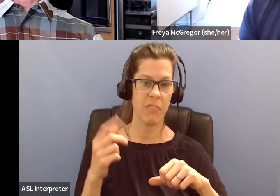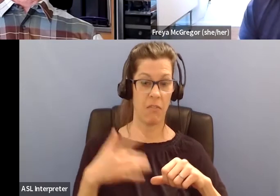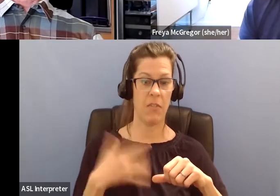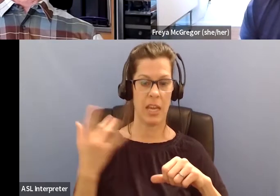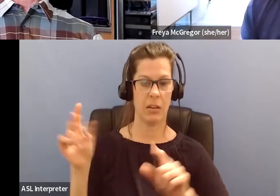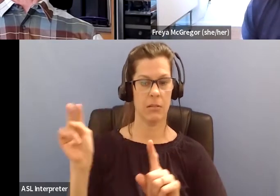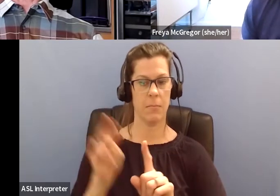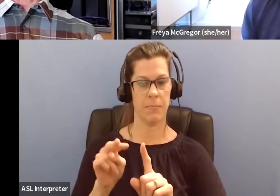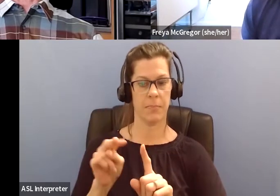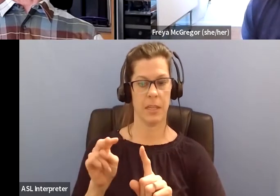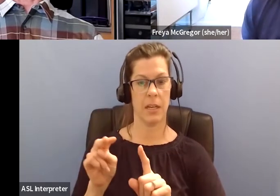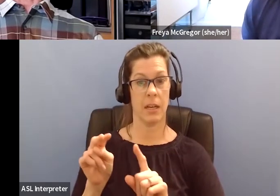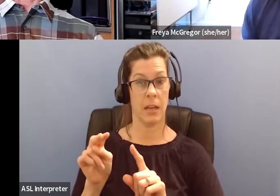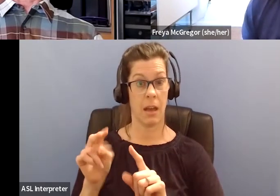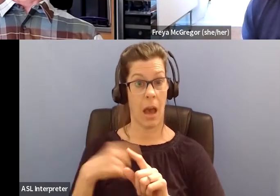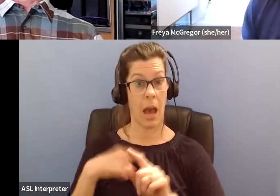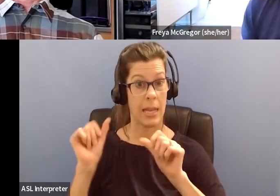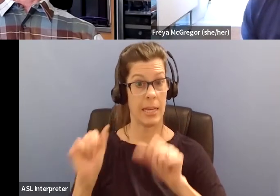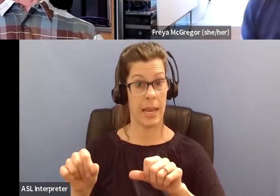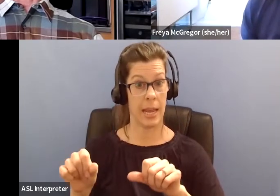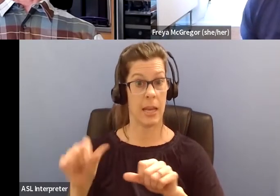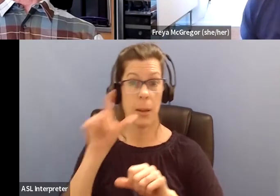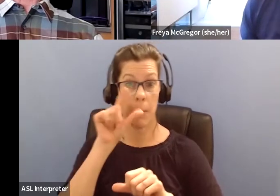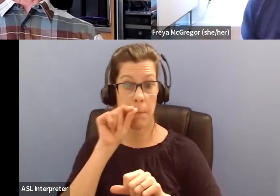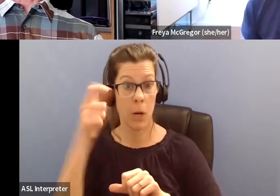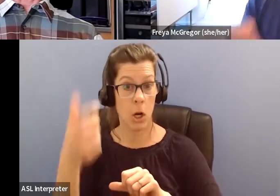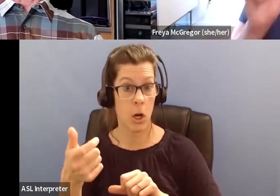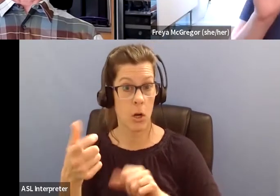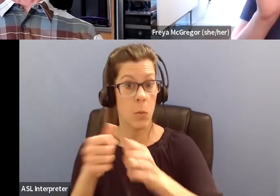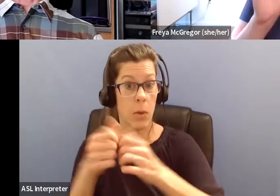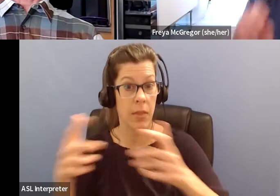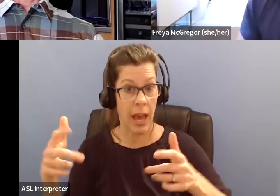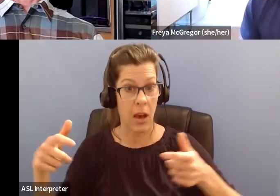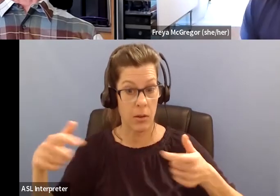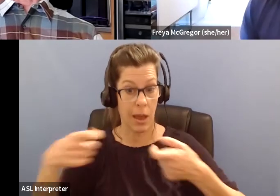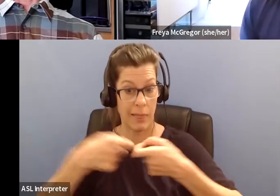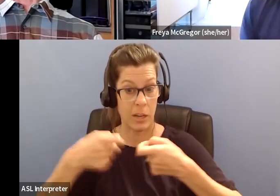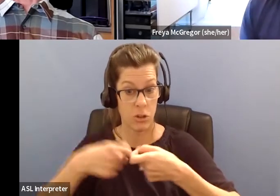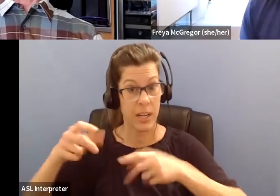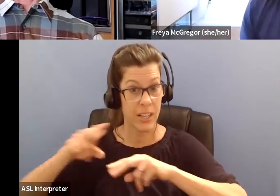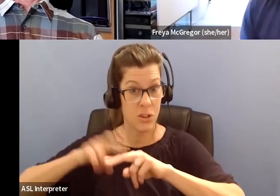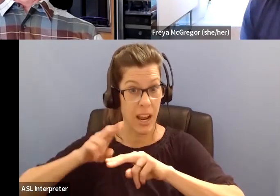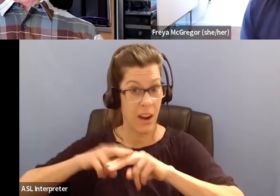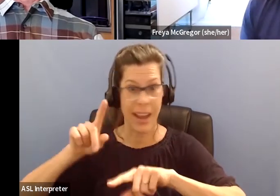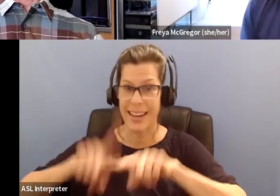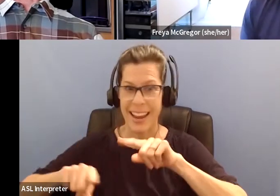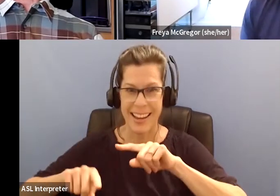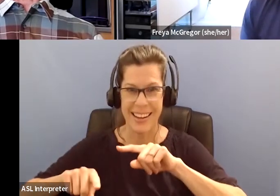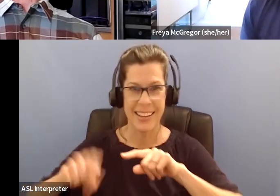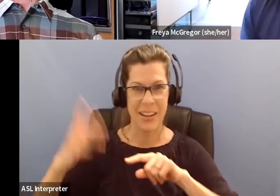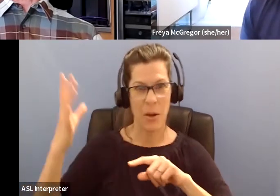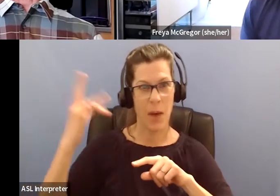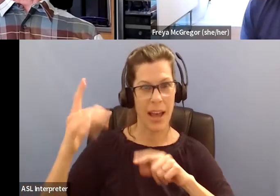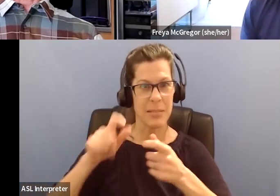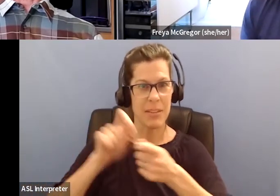without my power chair. And the reason being is, as you, as you said, I have